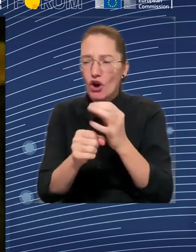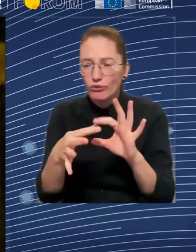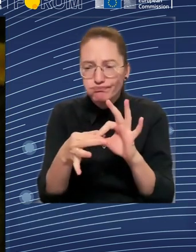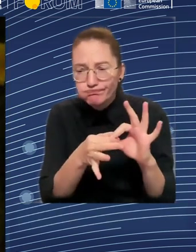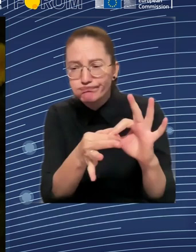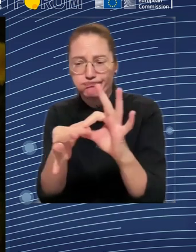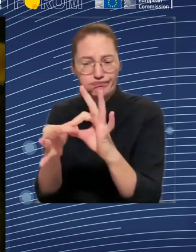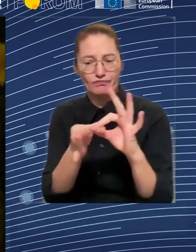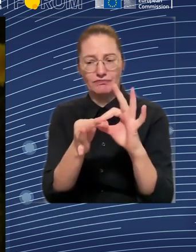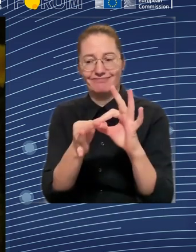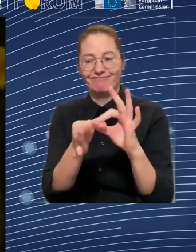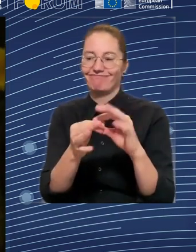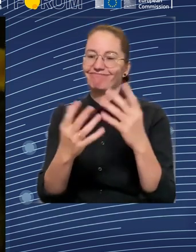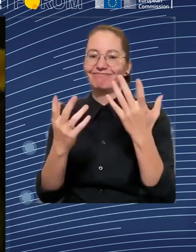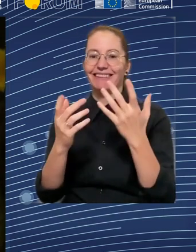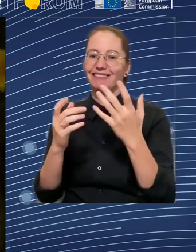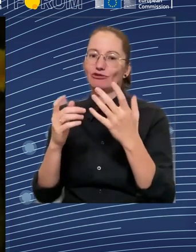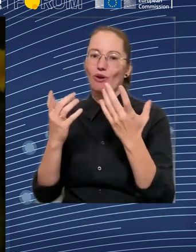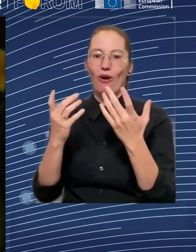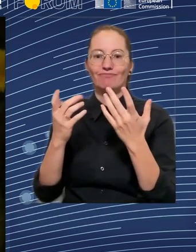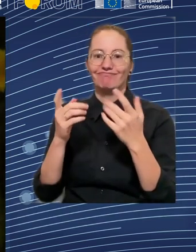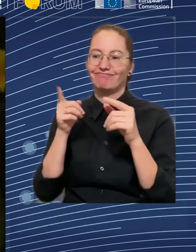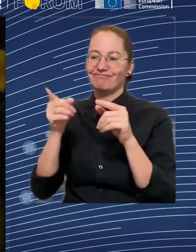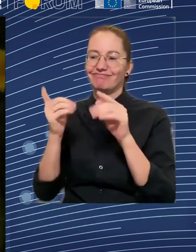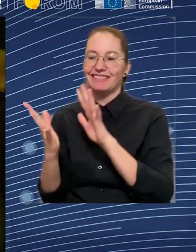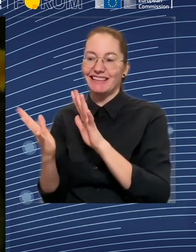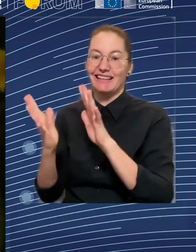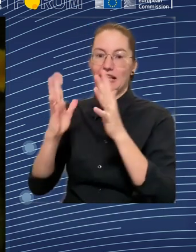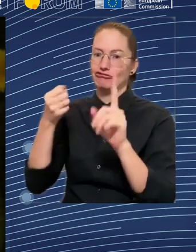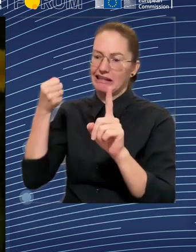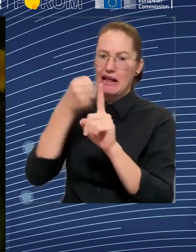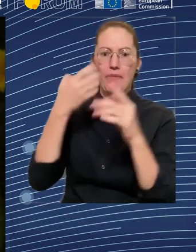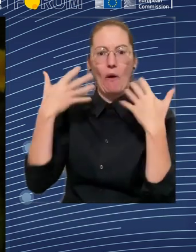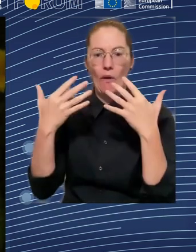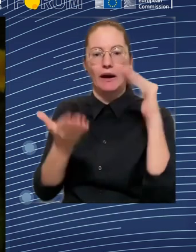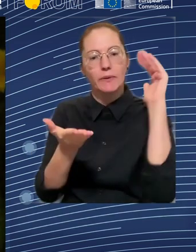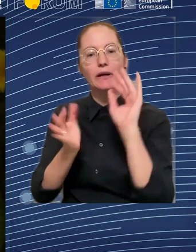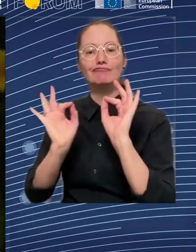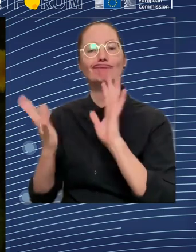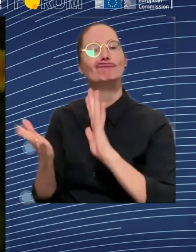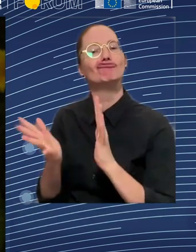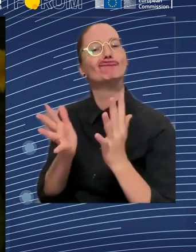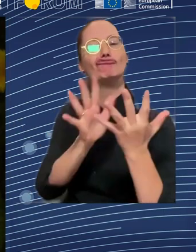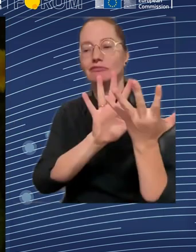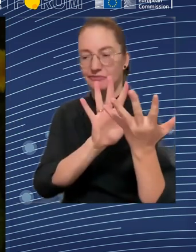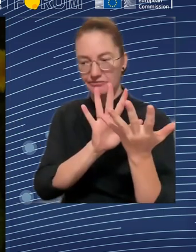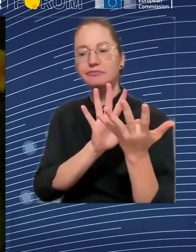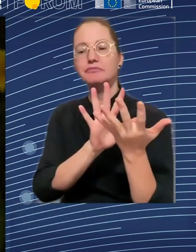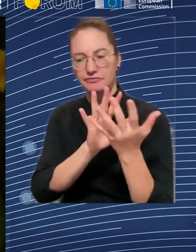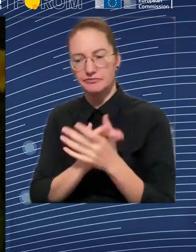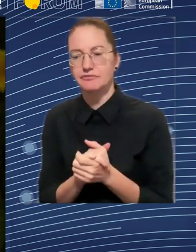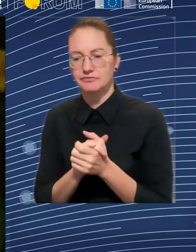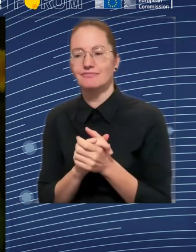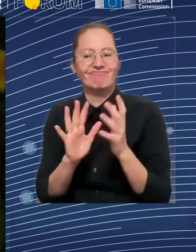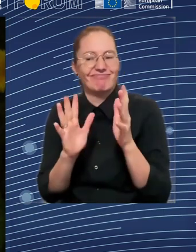have the national and European level in line in this endeavor, because otherwise the success of what is think